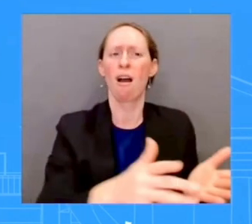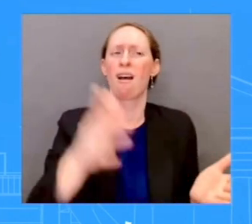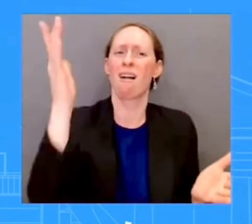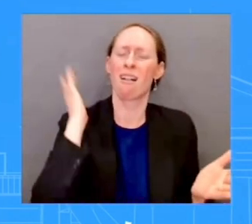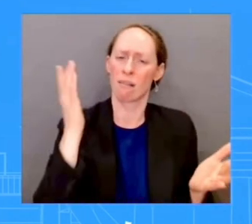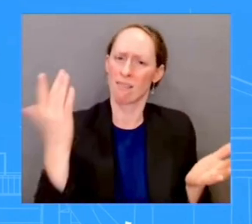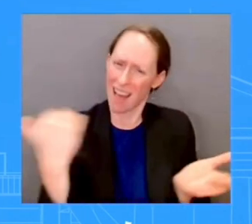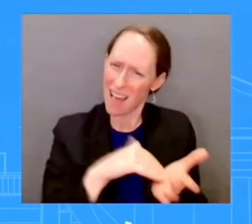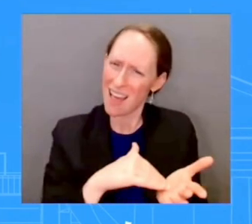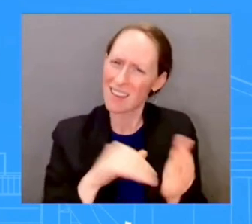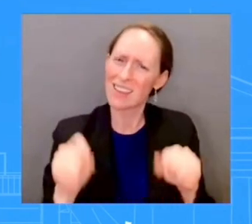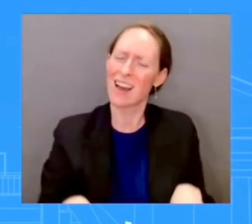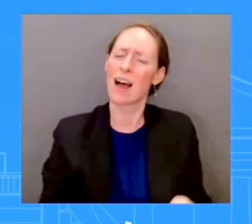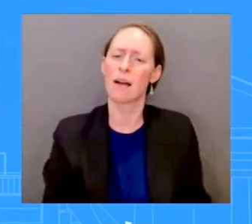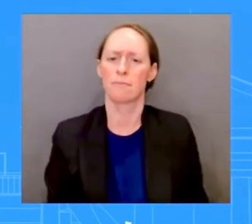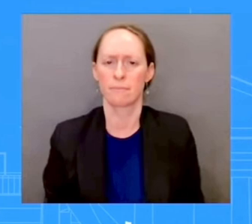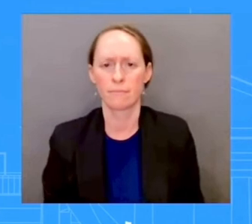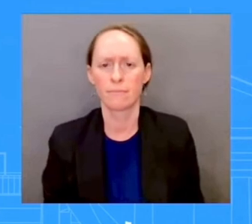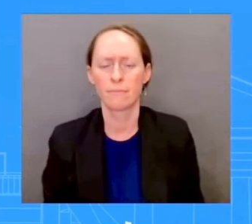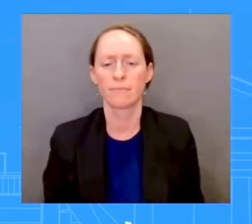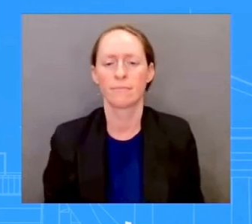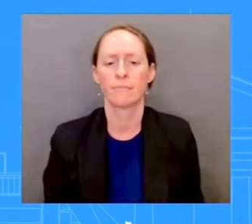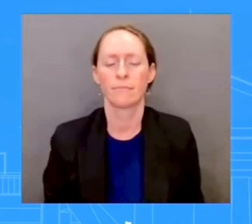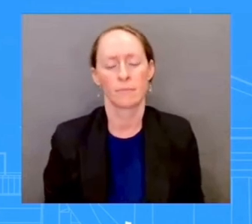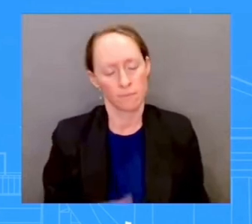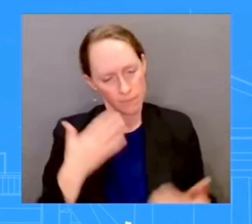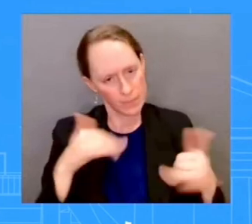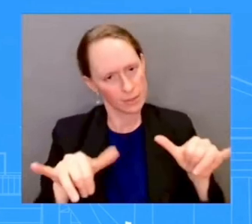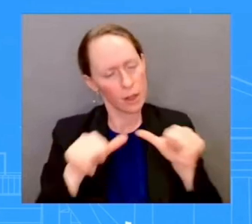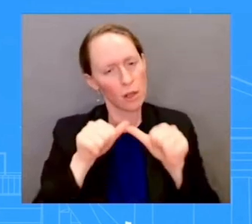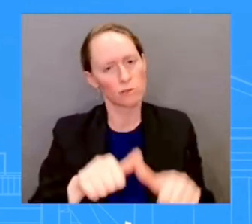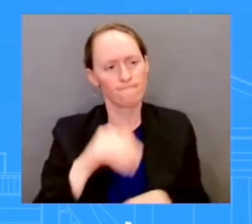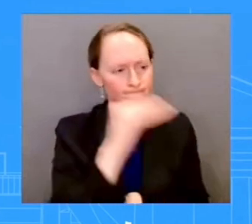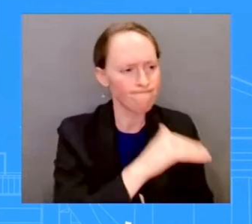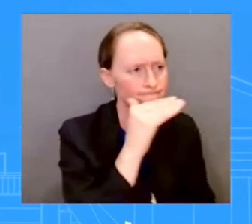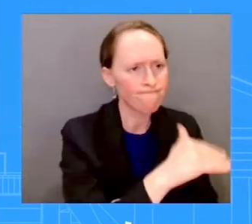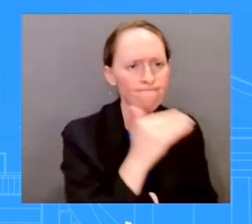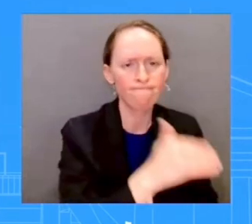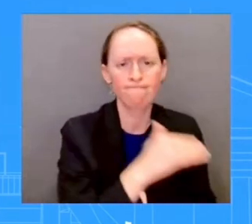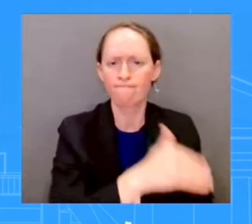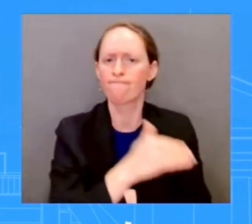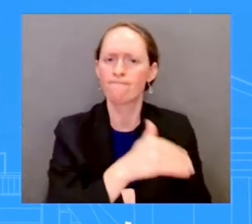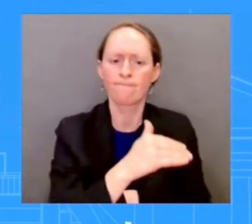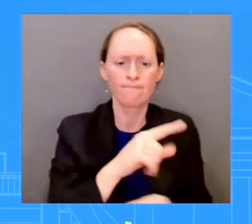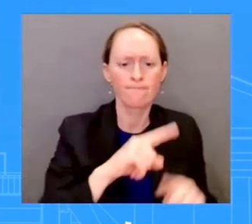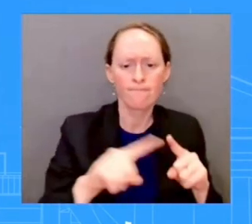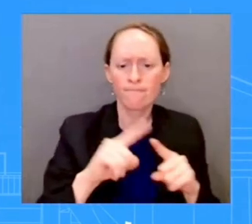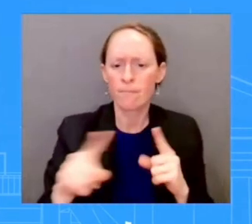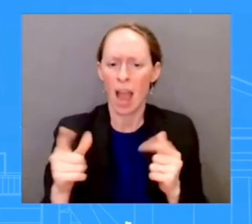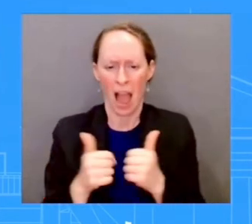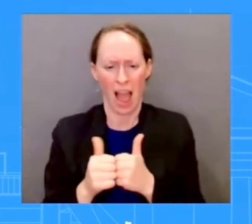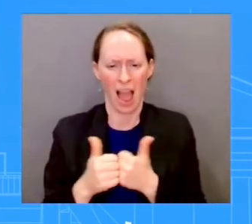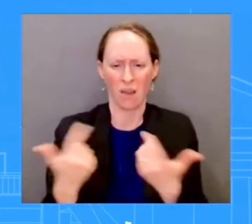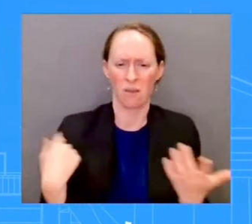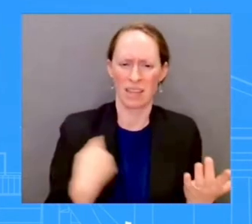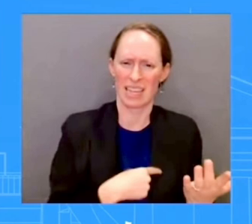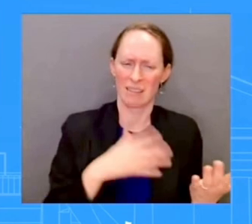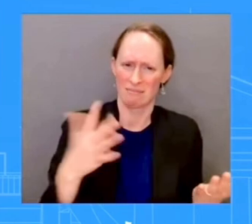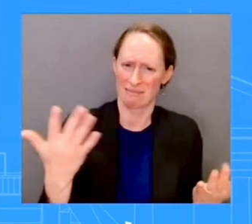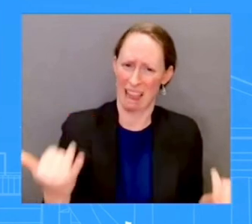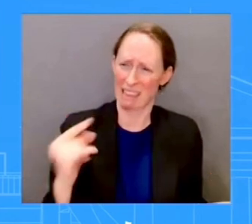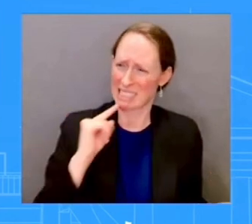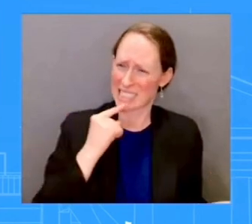the epidemic of gun violence that is tearing up our families, our communities, and also our country apart.